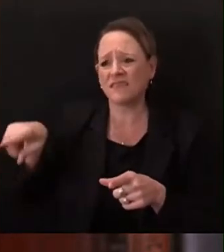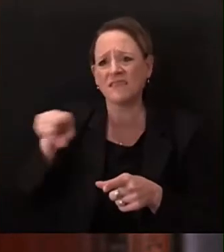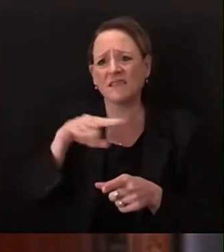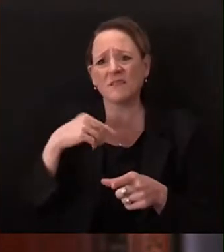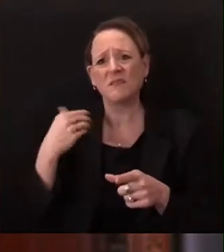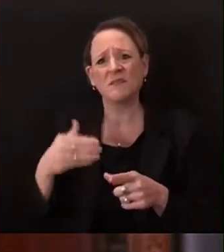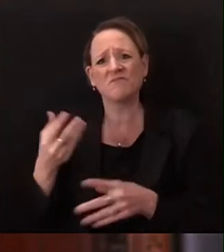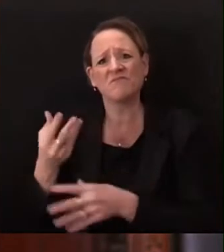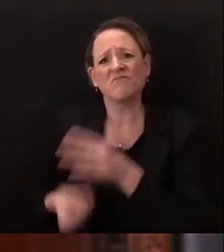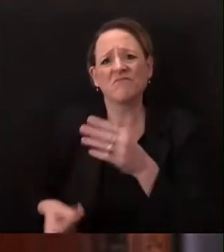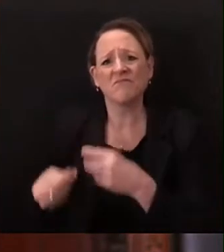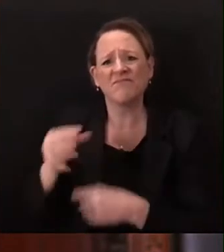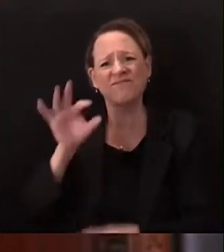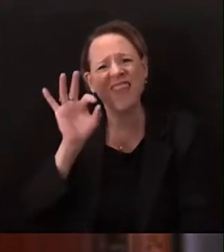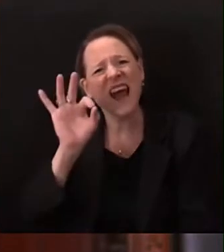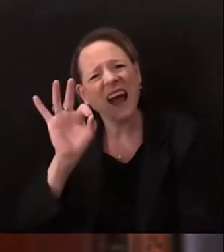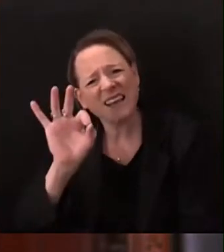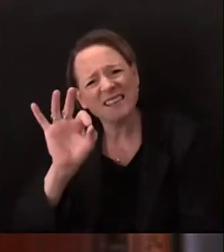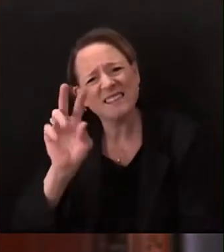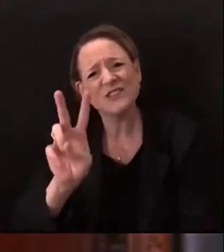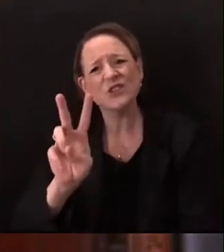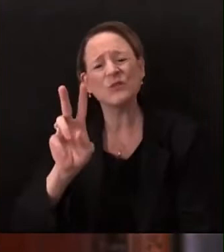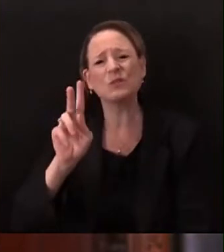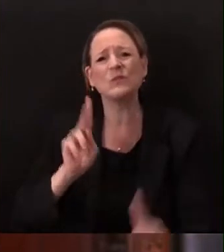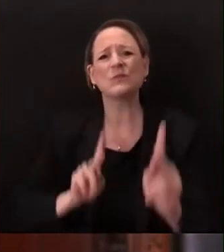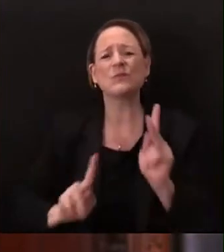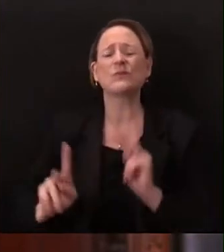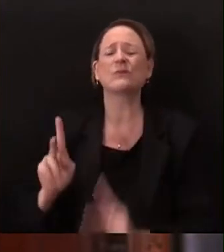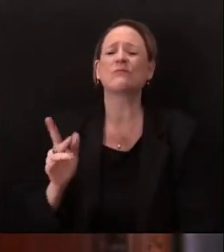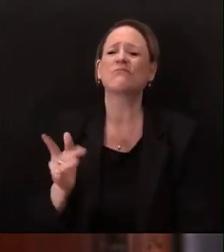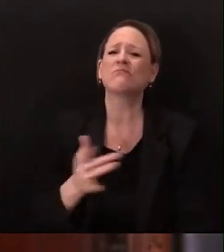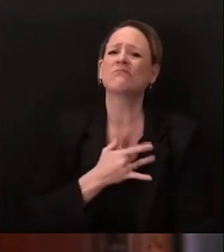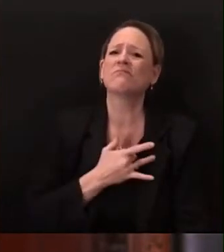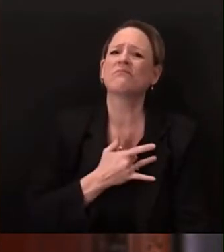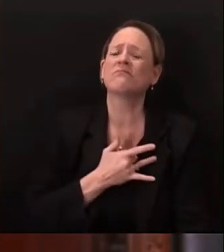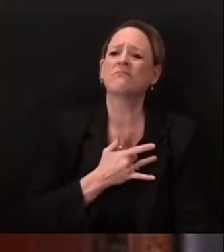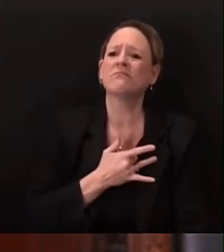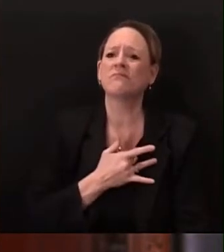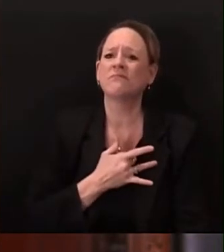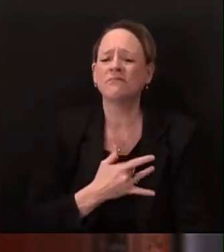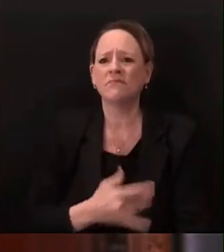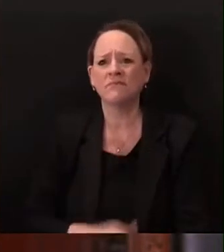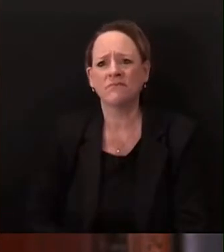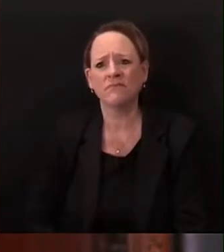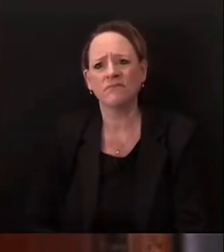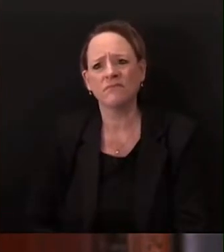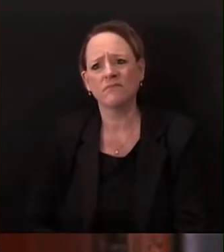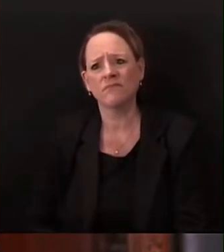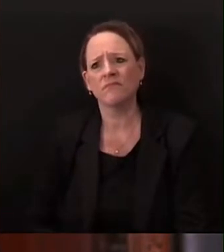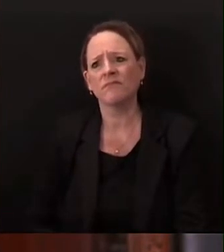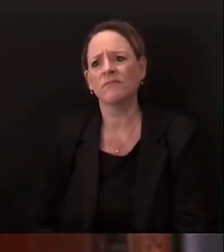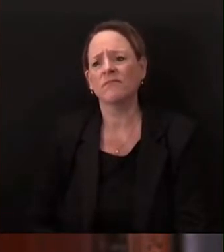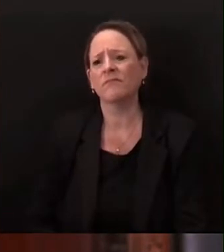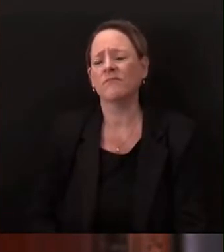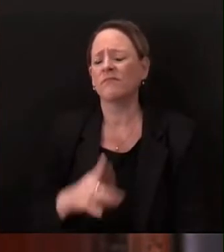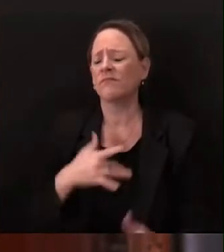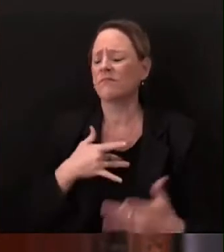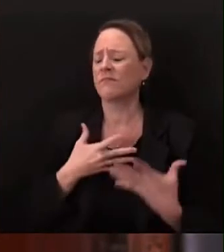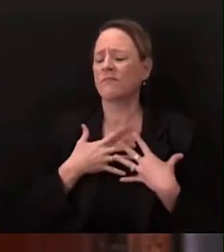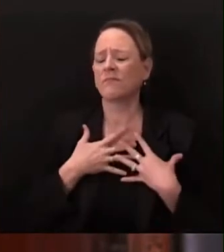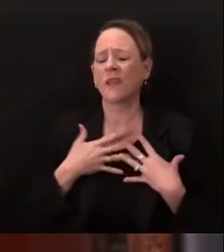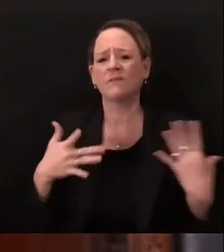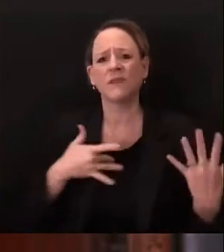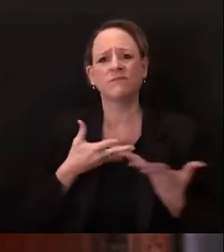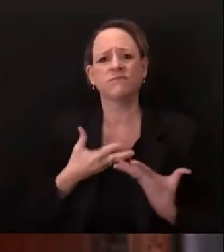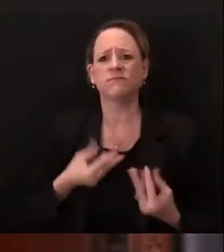our hearts and deepest condolences are with their loved ones and their communities one death is too many